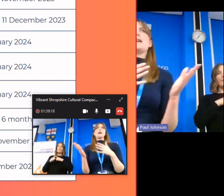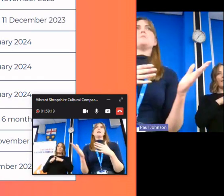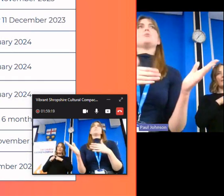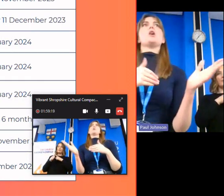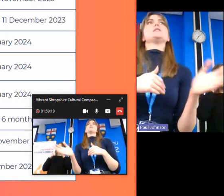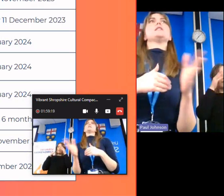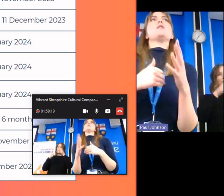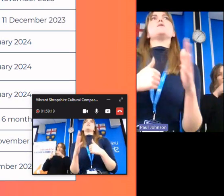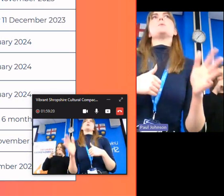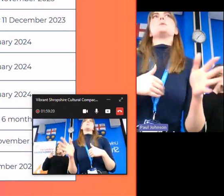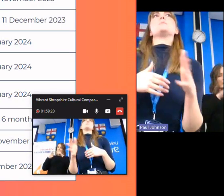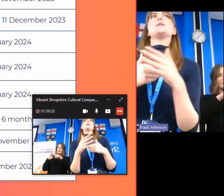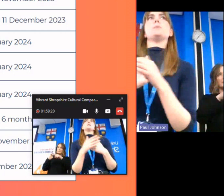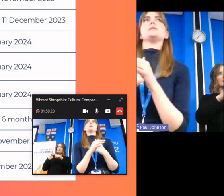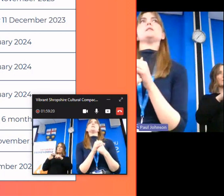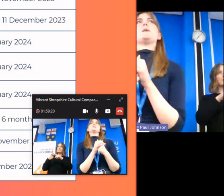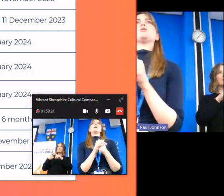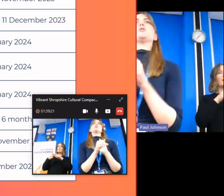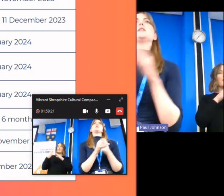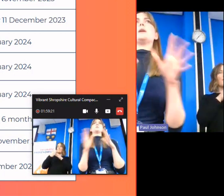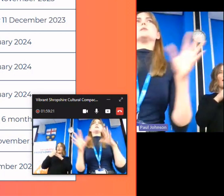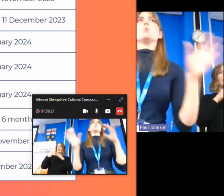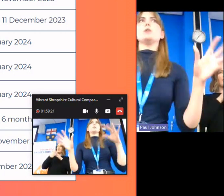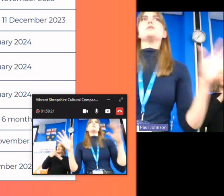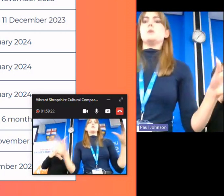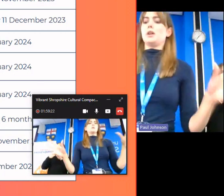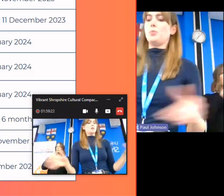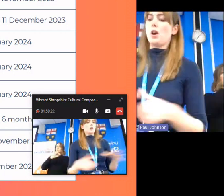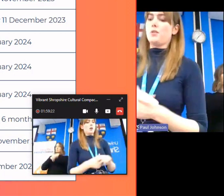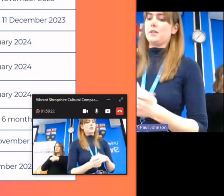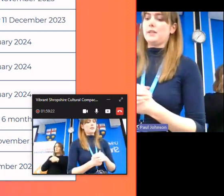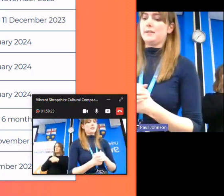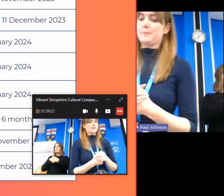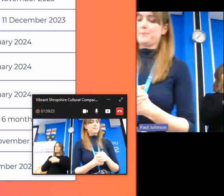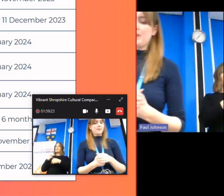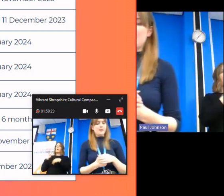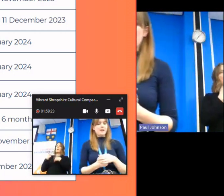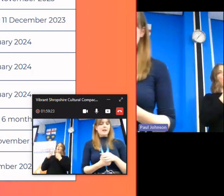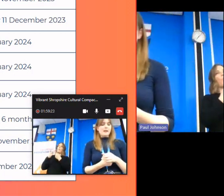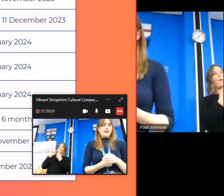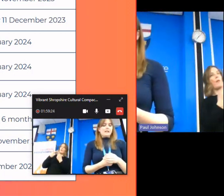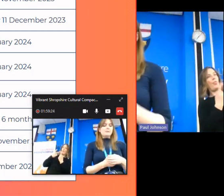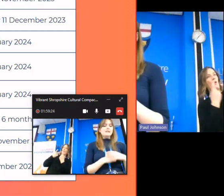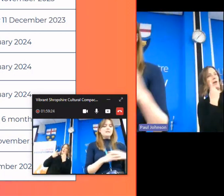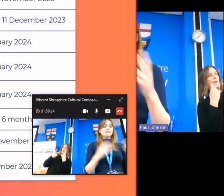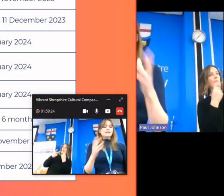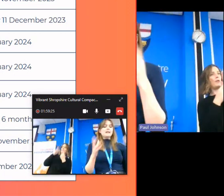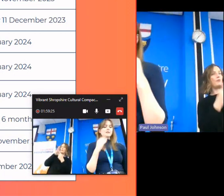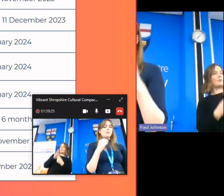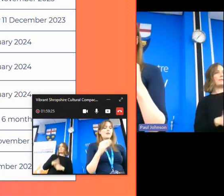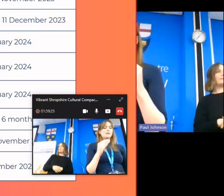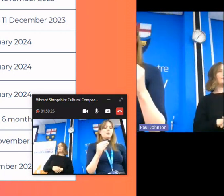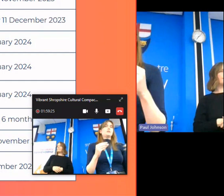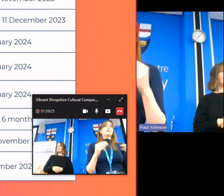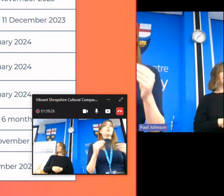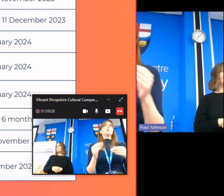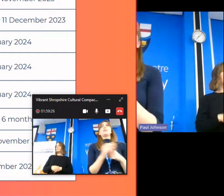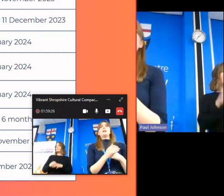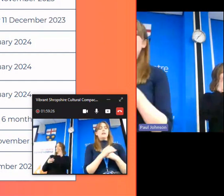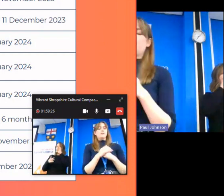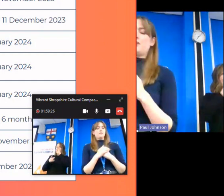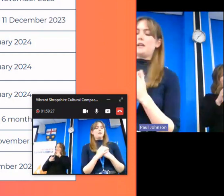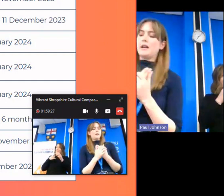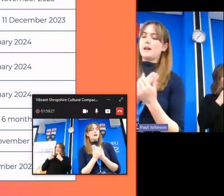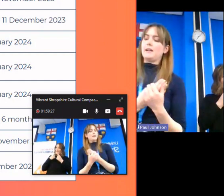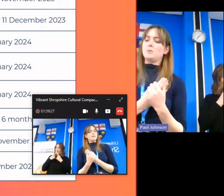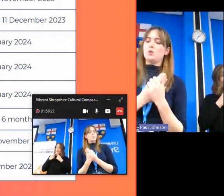focus on that main priority of overcoming barriers to participation as well as one of those other priorities specific details about these priorities are